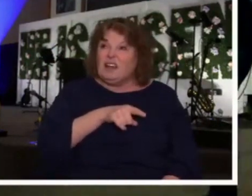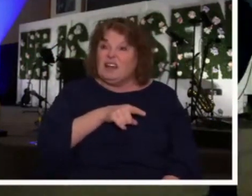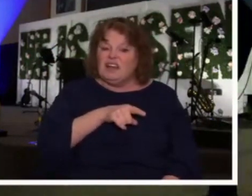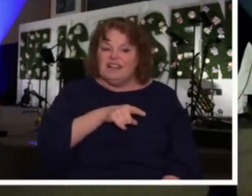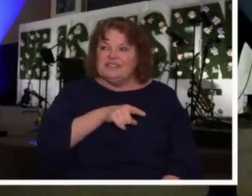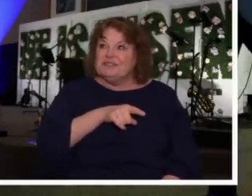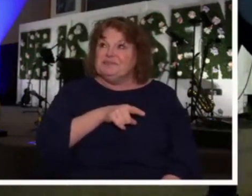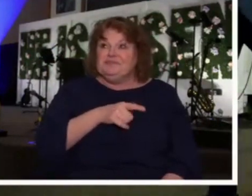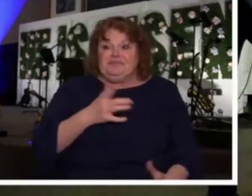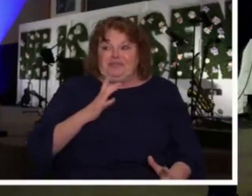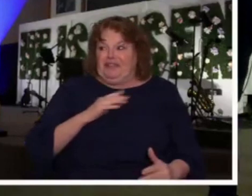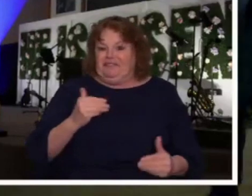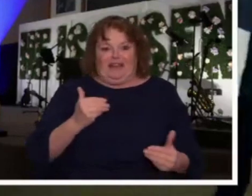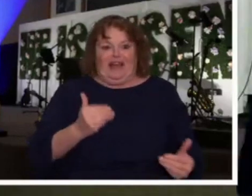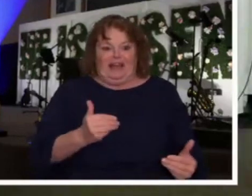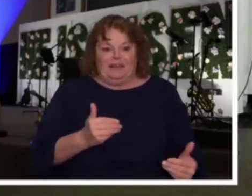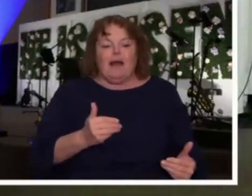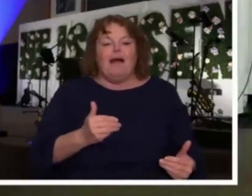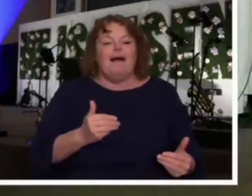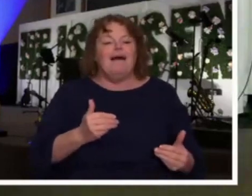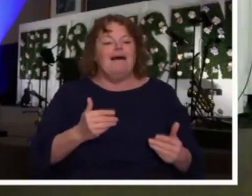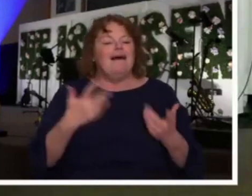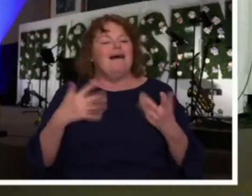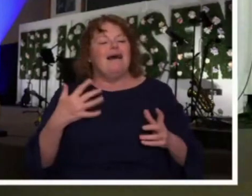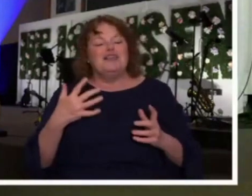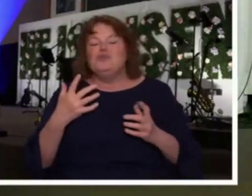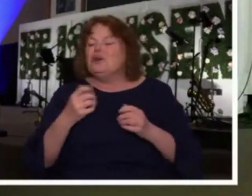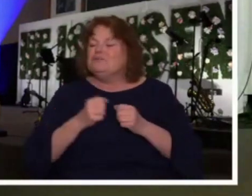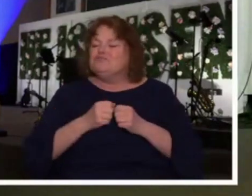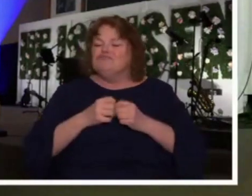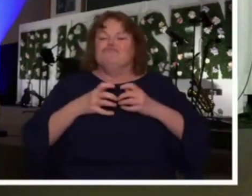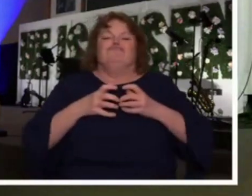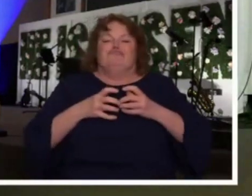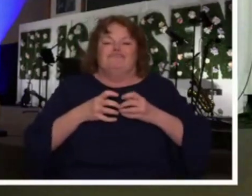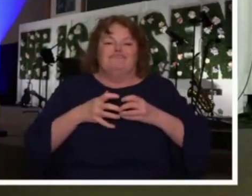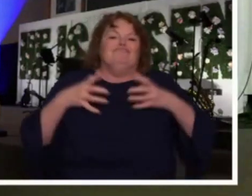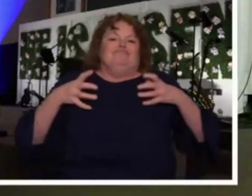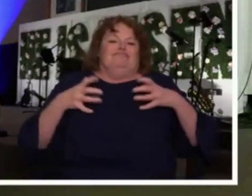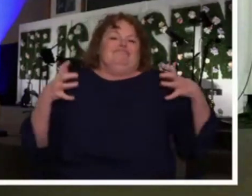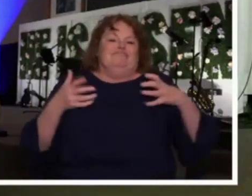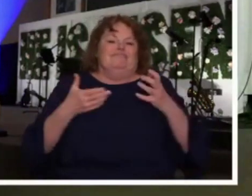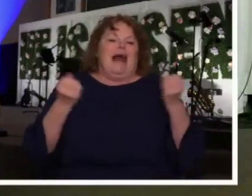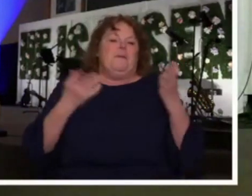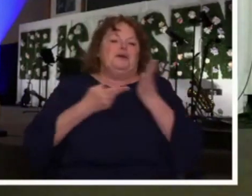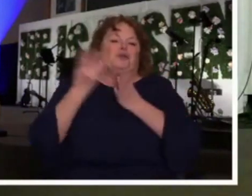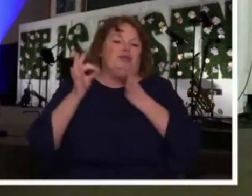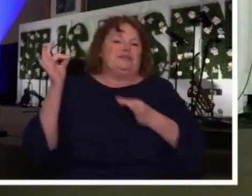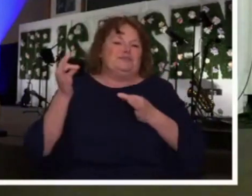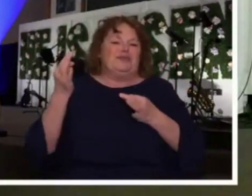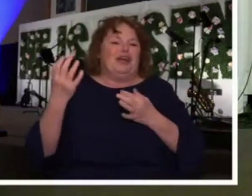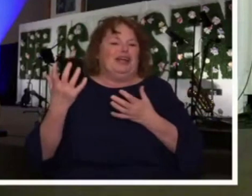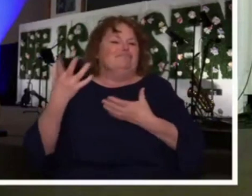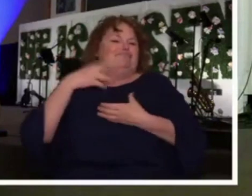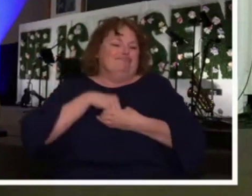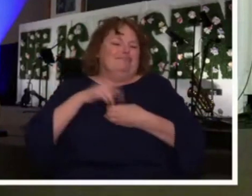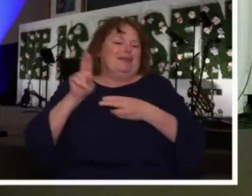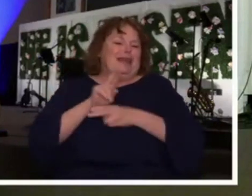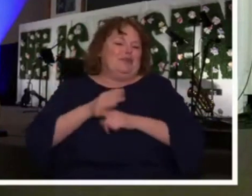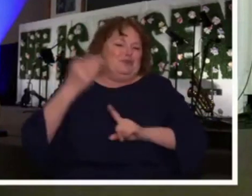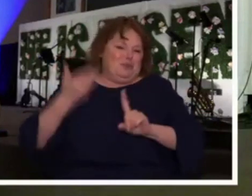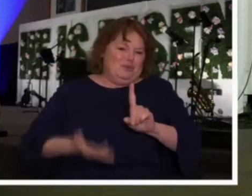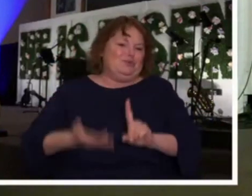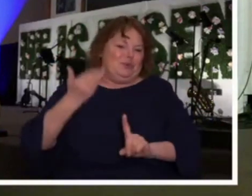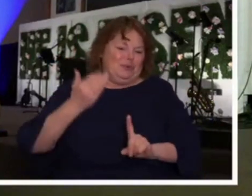anything that you offered on the altar of sacrifice in the authority and the power that He will give to you when He is glorified in and